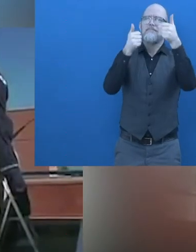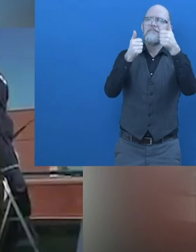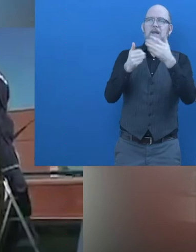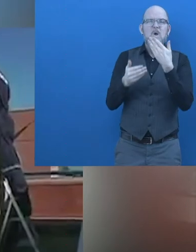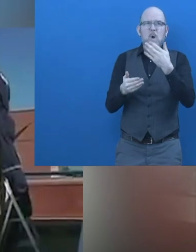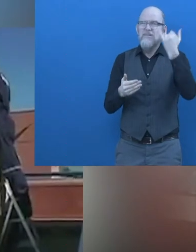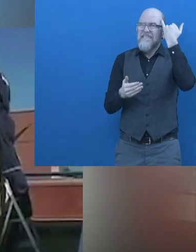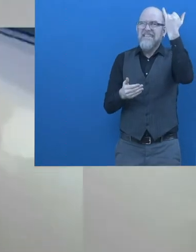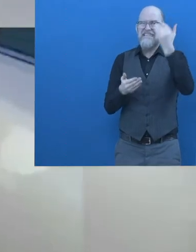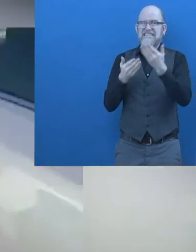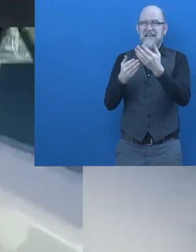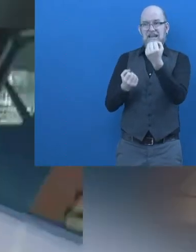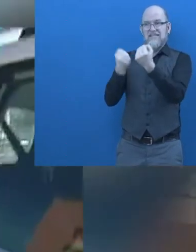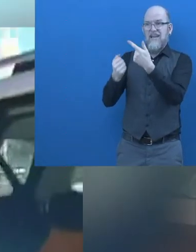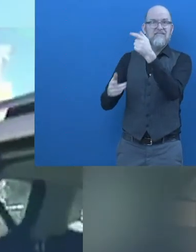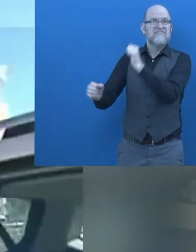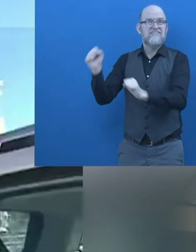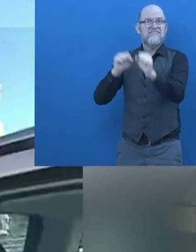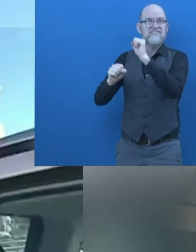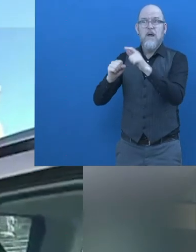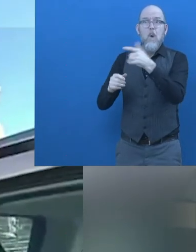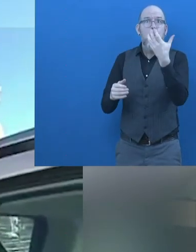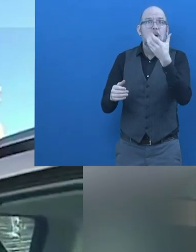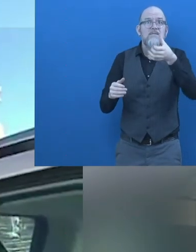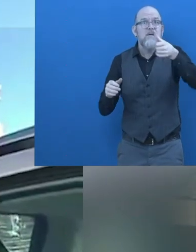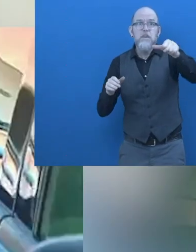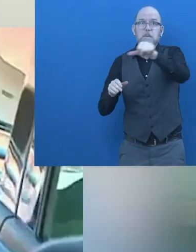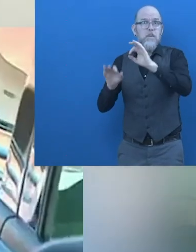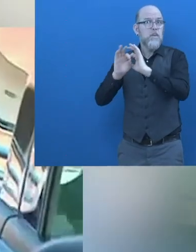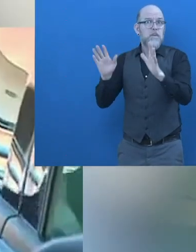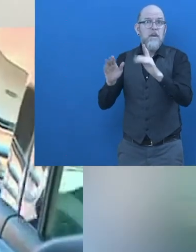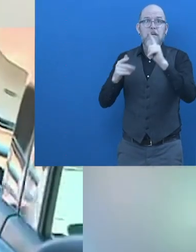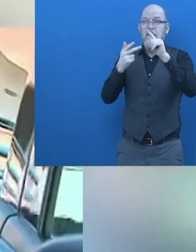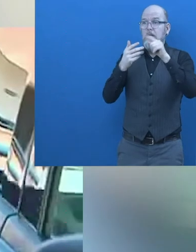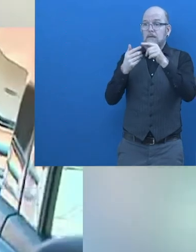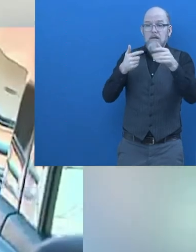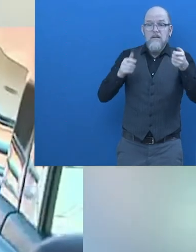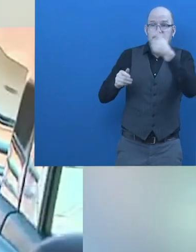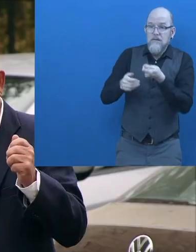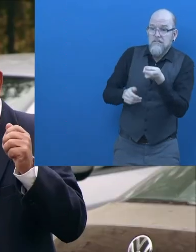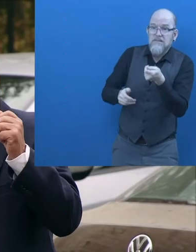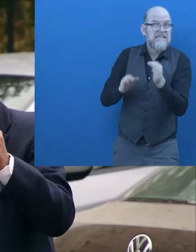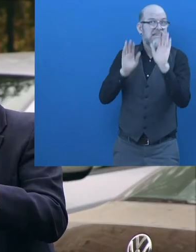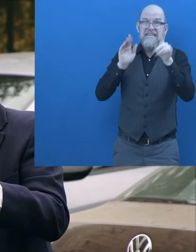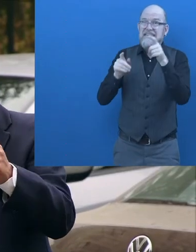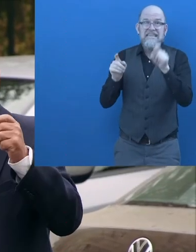to wash cars without water, without any kind of equipment, along with the